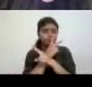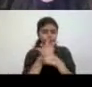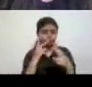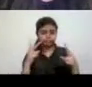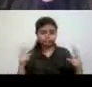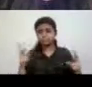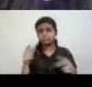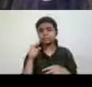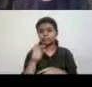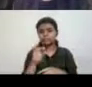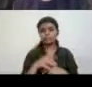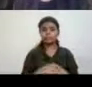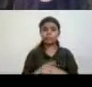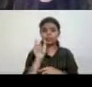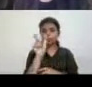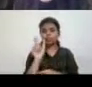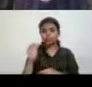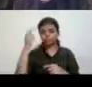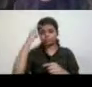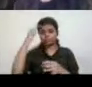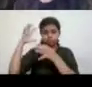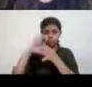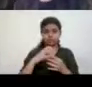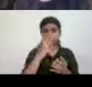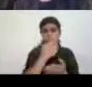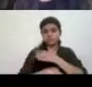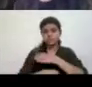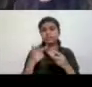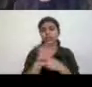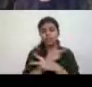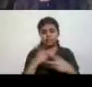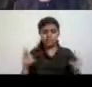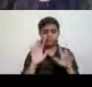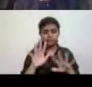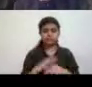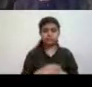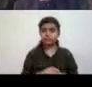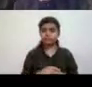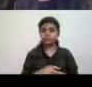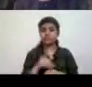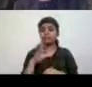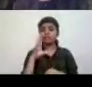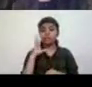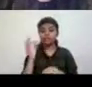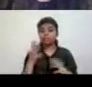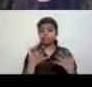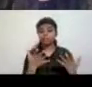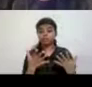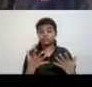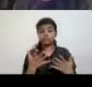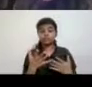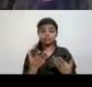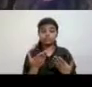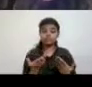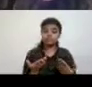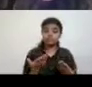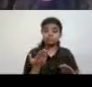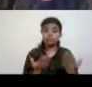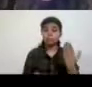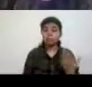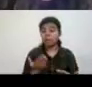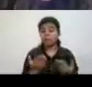words for stuttering. Um, and, uh, that these are not necessarily like conditions that are,